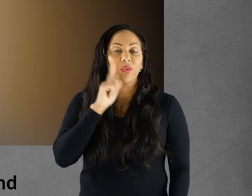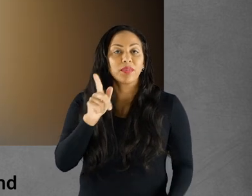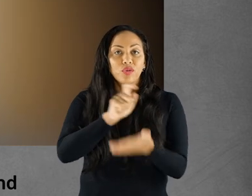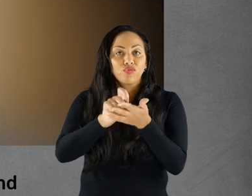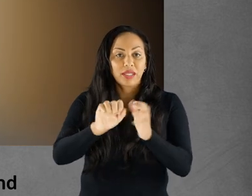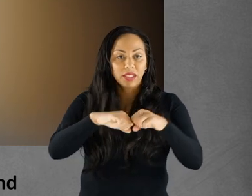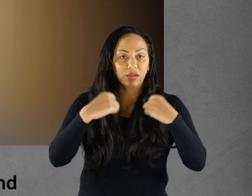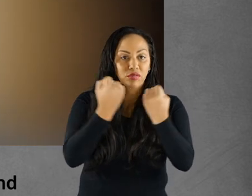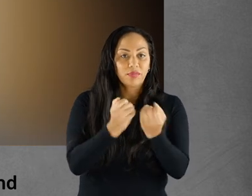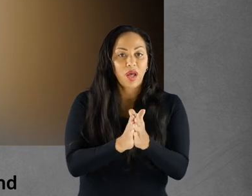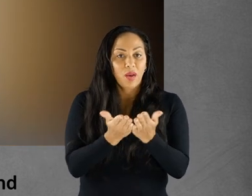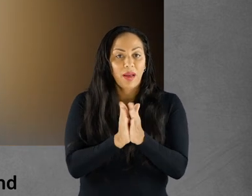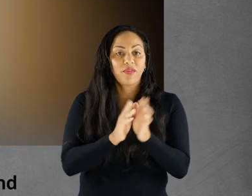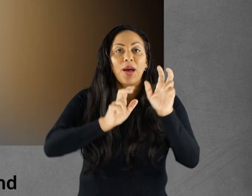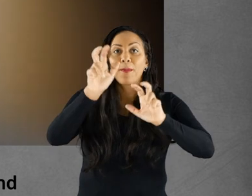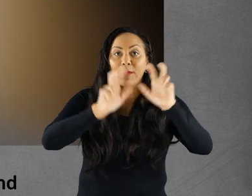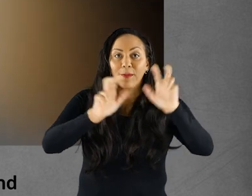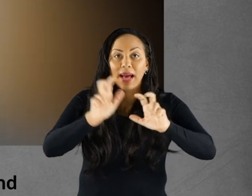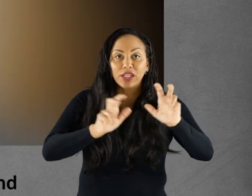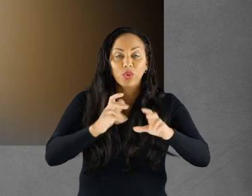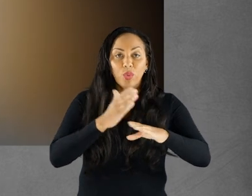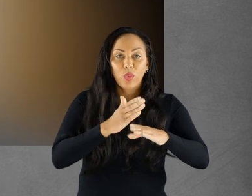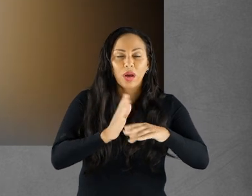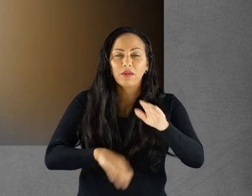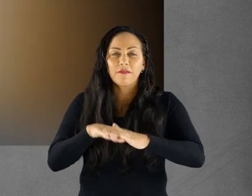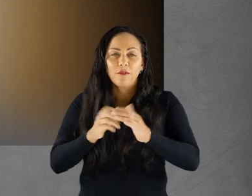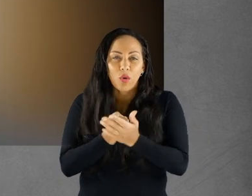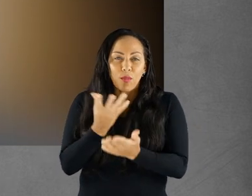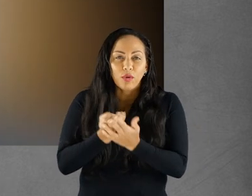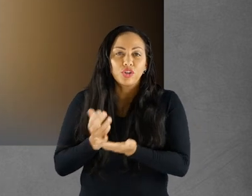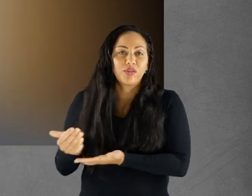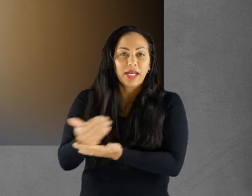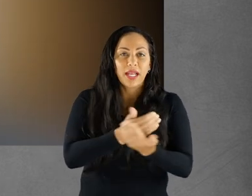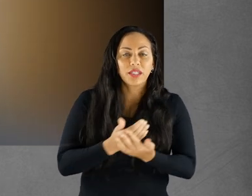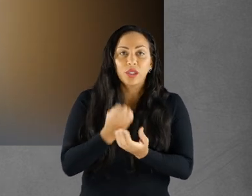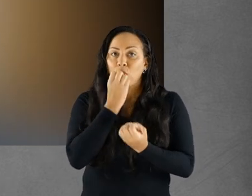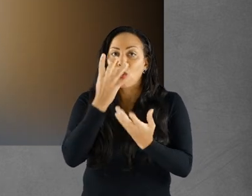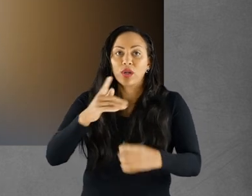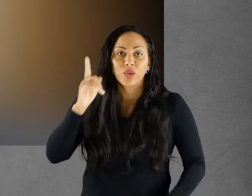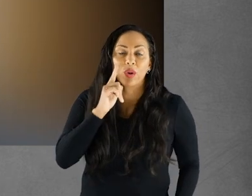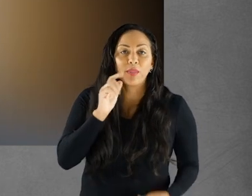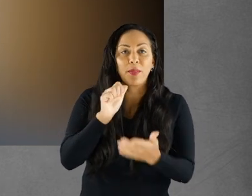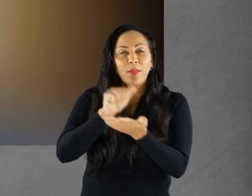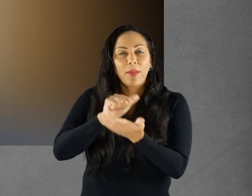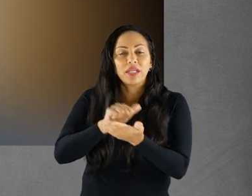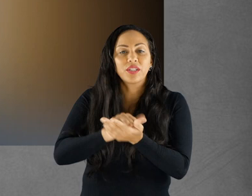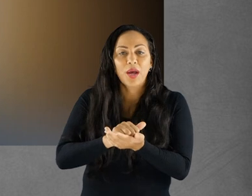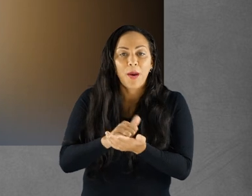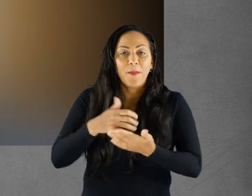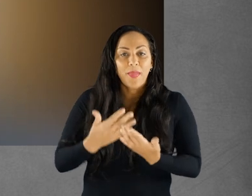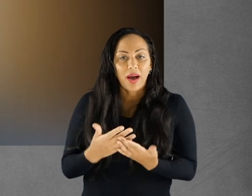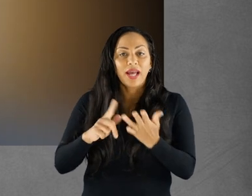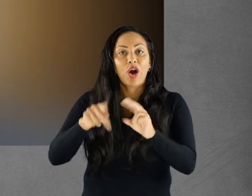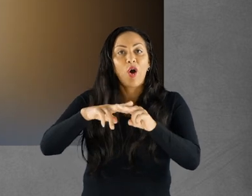Writing Group. Their pamphlet, patchwork and her full poetry collection, A Wonder Woman, published by Opus Press,